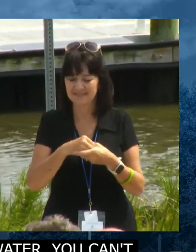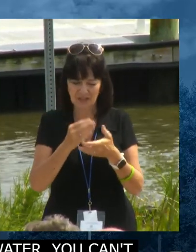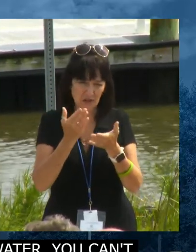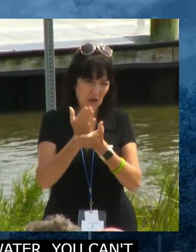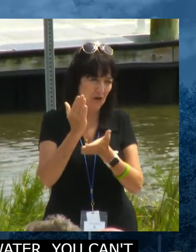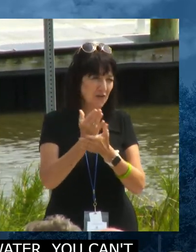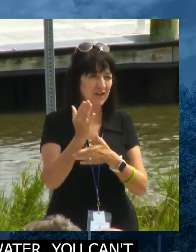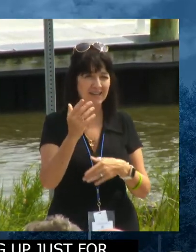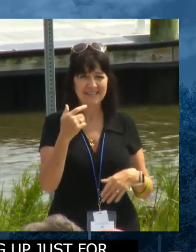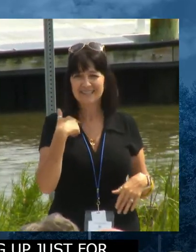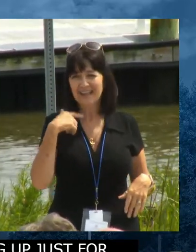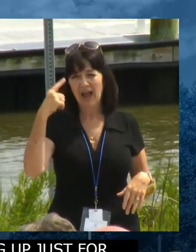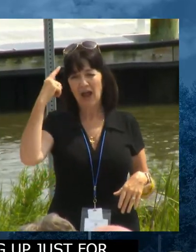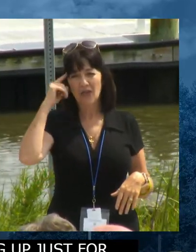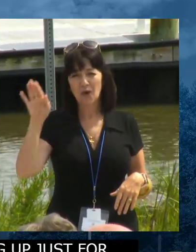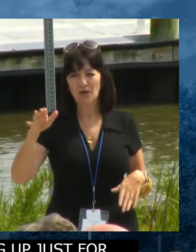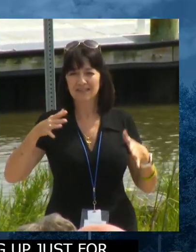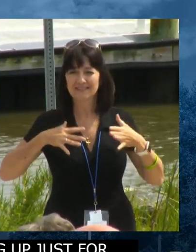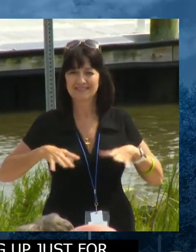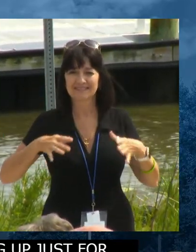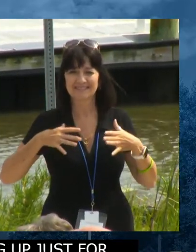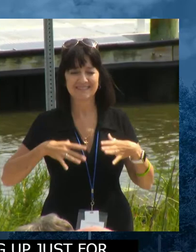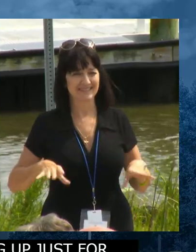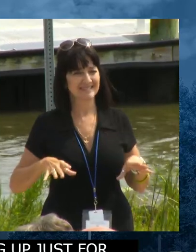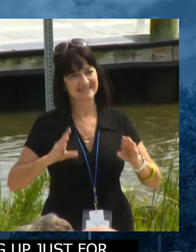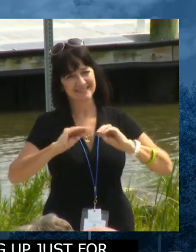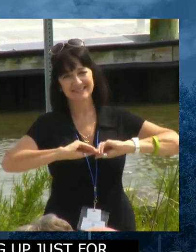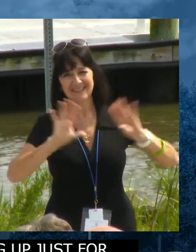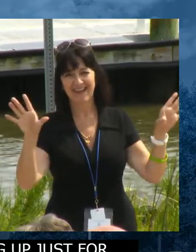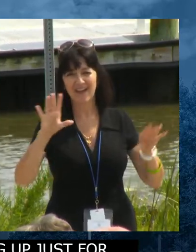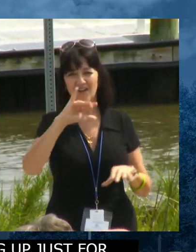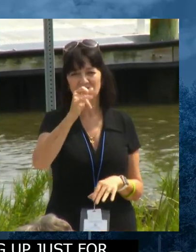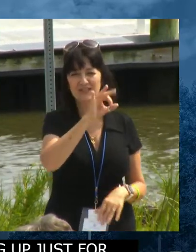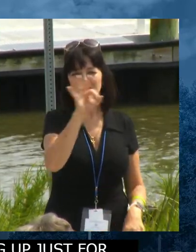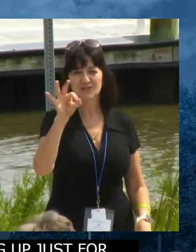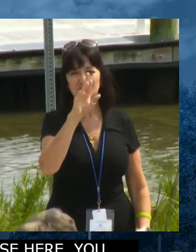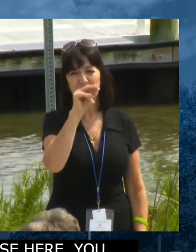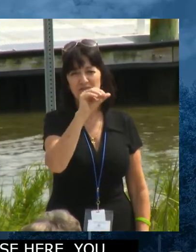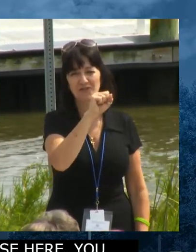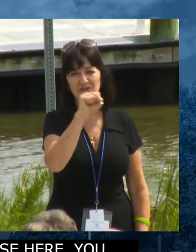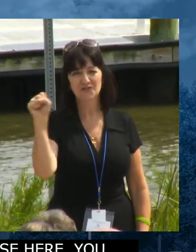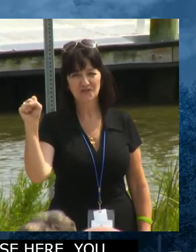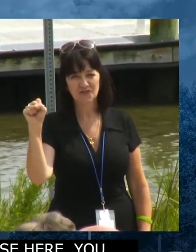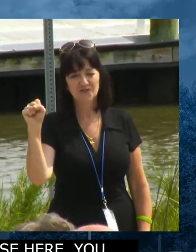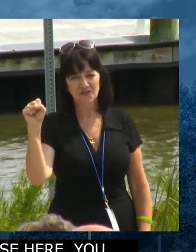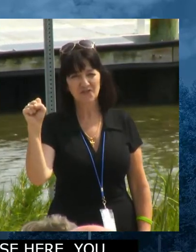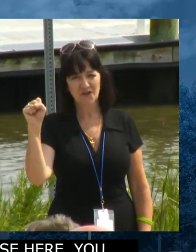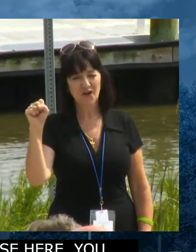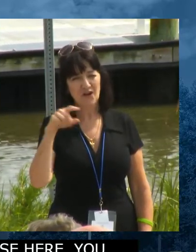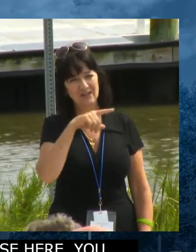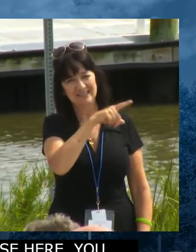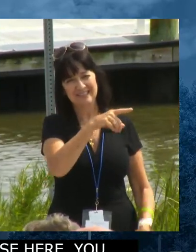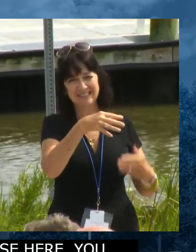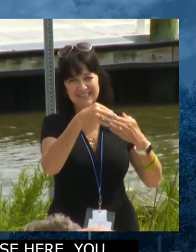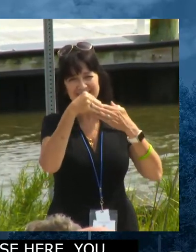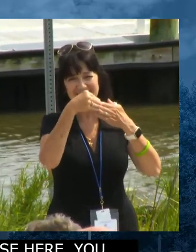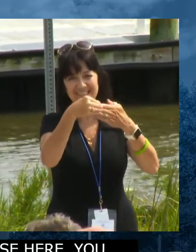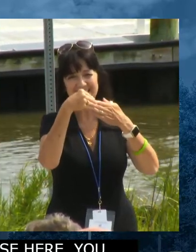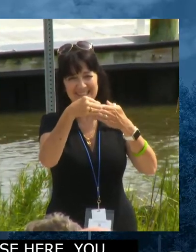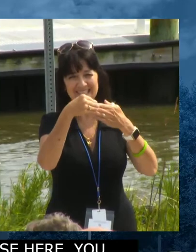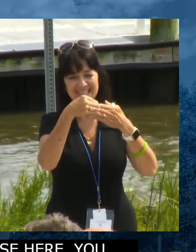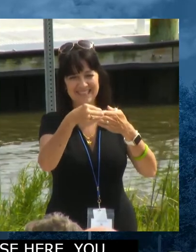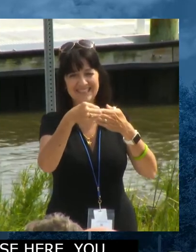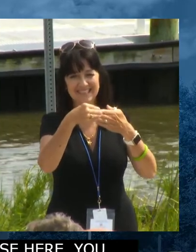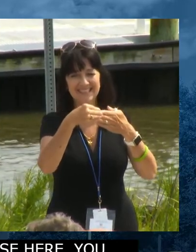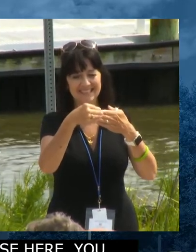thought his outfit spoke for itself, but we have Jeff Ross who, who is, is, uh, heads up the wastewater